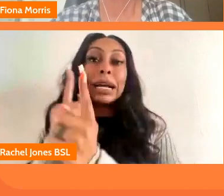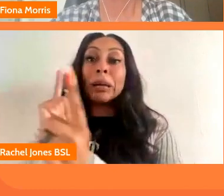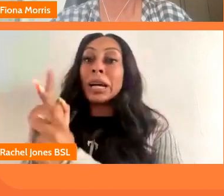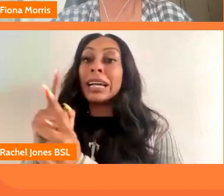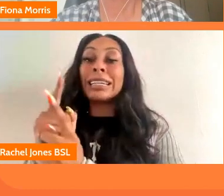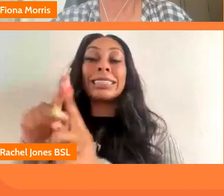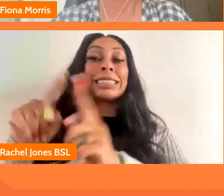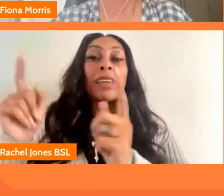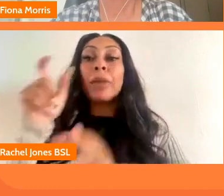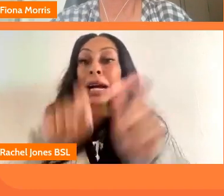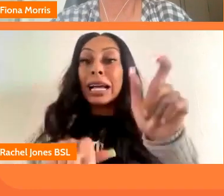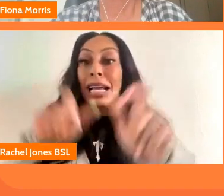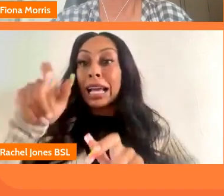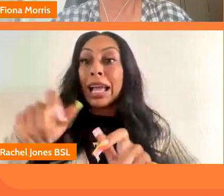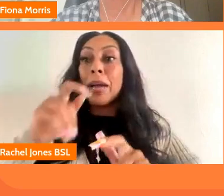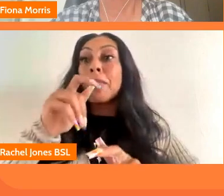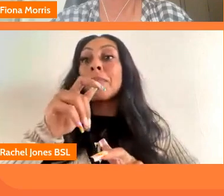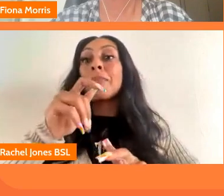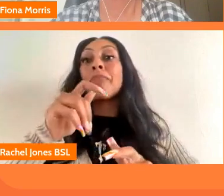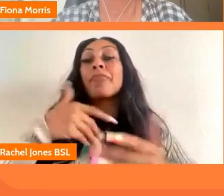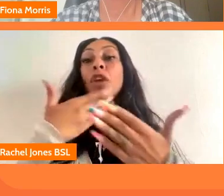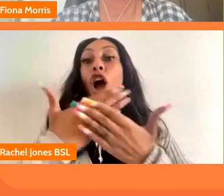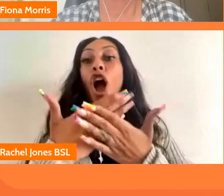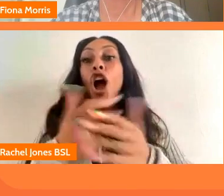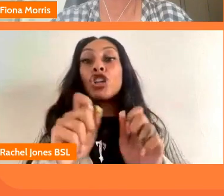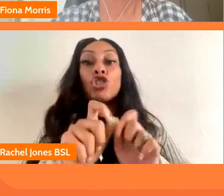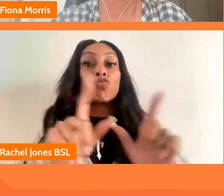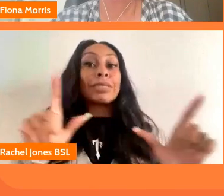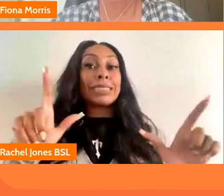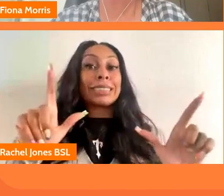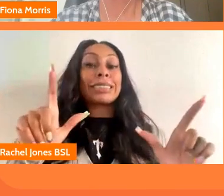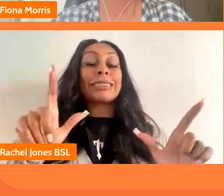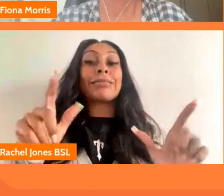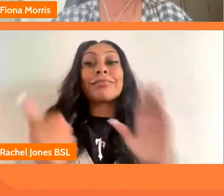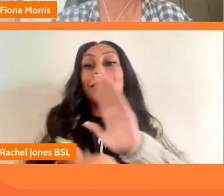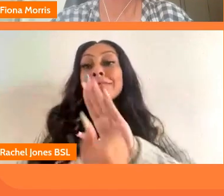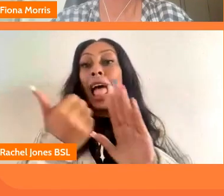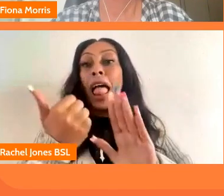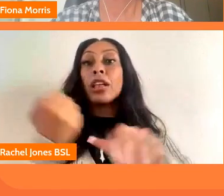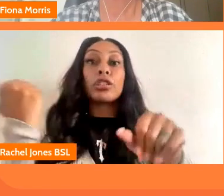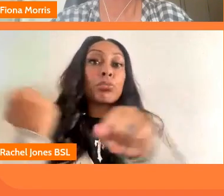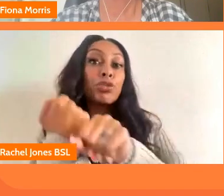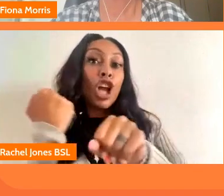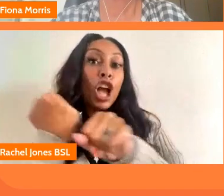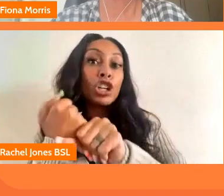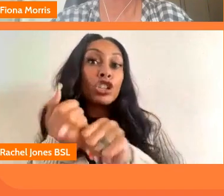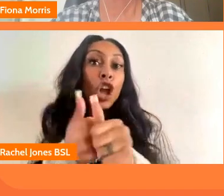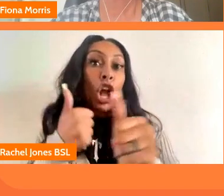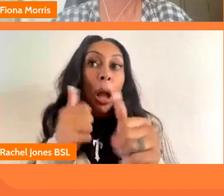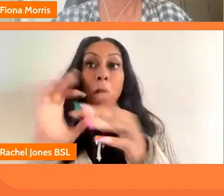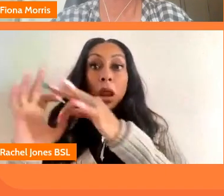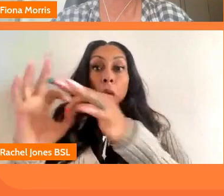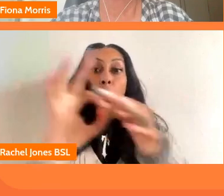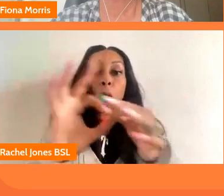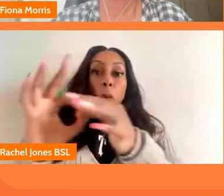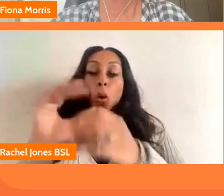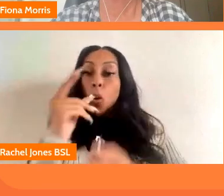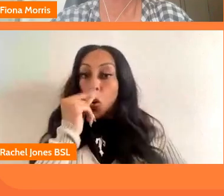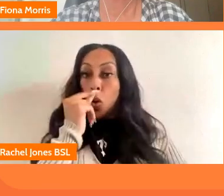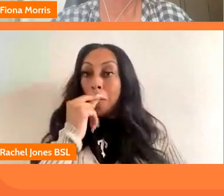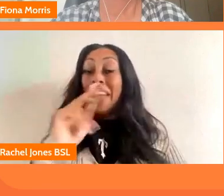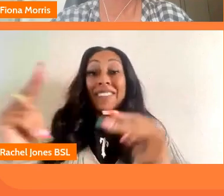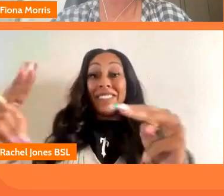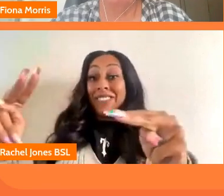between on-screen talent and a production company um and and also visibility